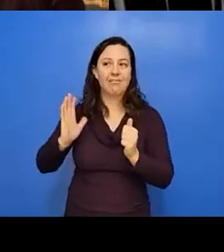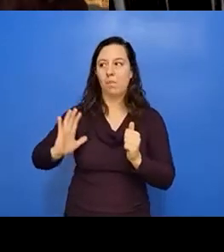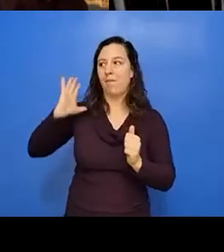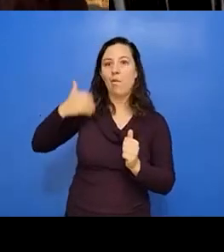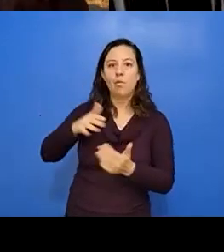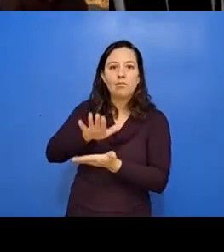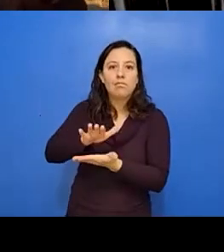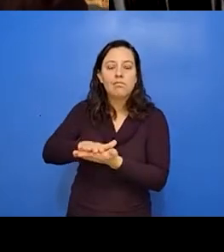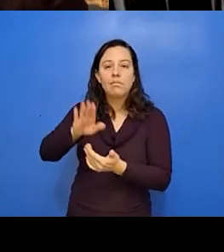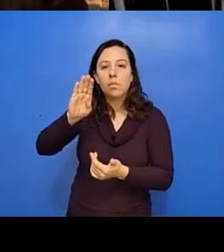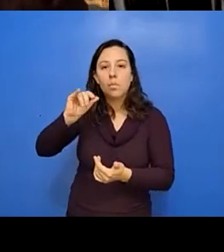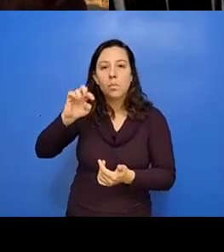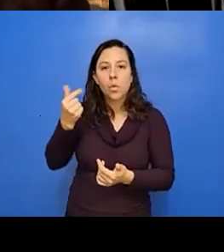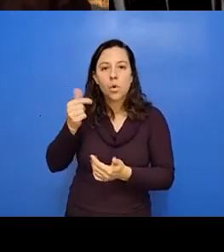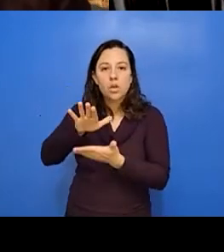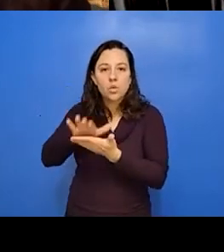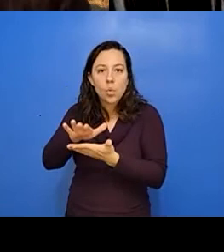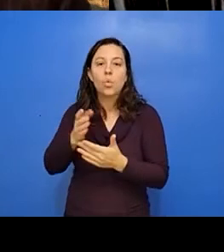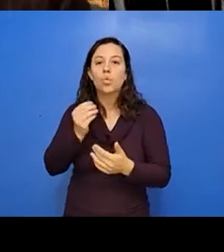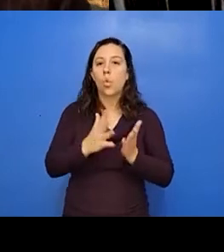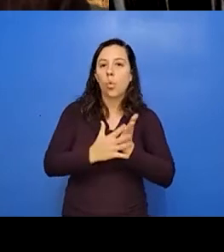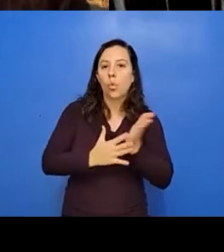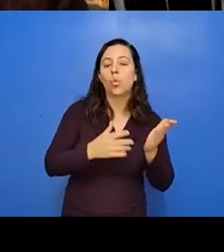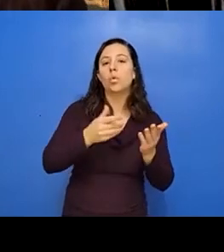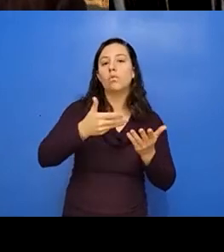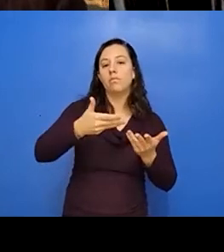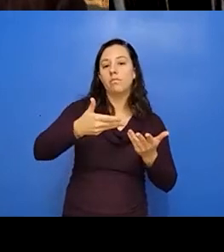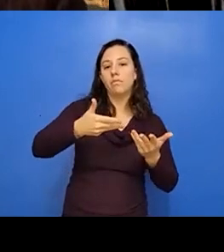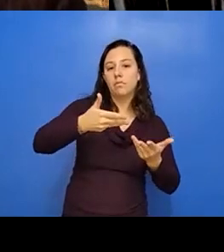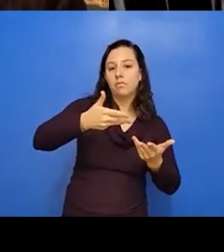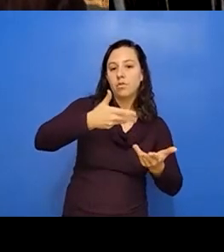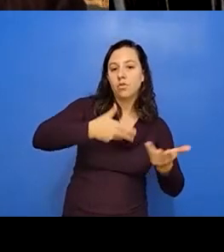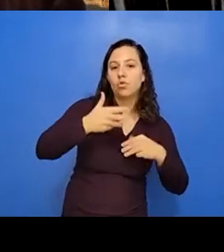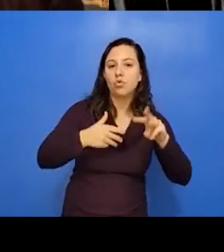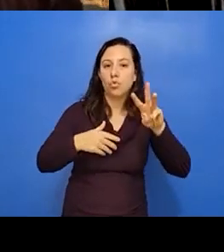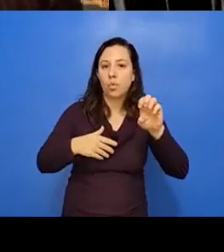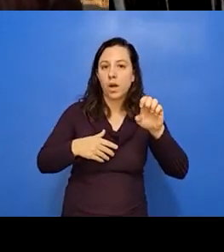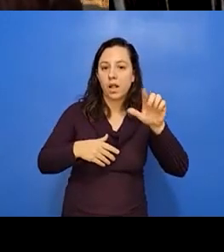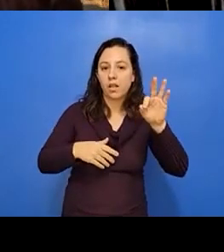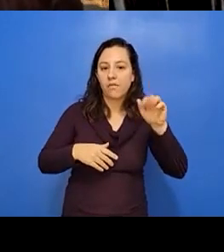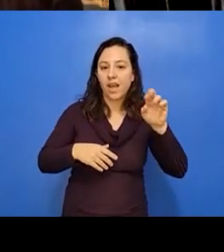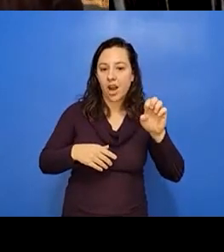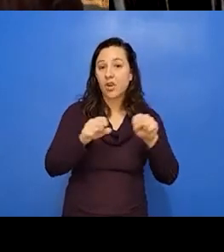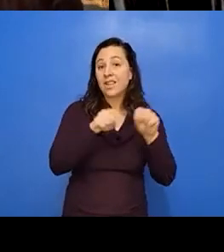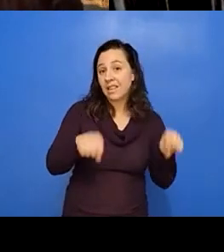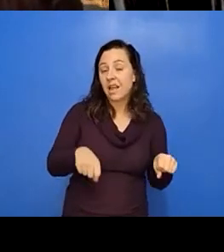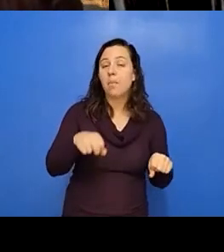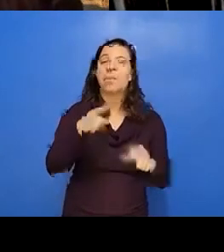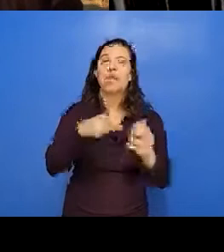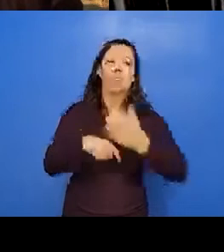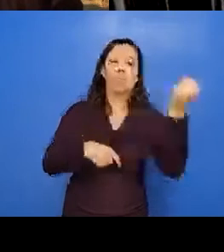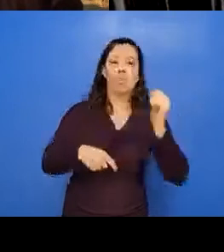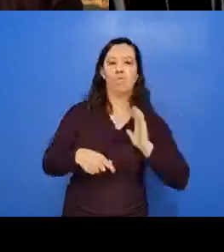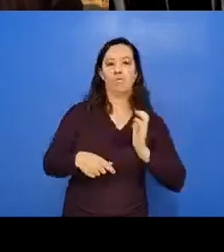through, uh, the social, um, welfare system, they've removed our children, um, at alarming